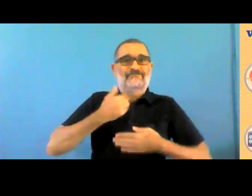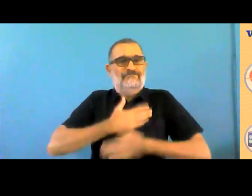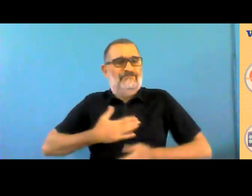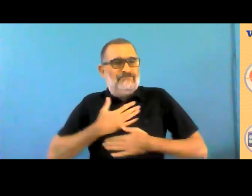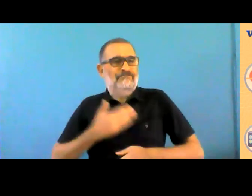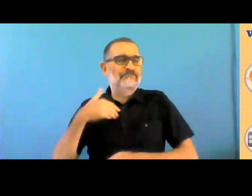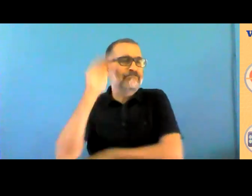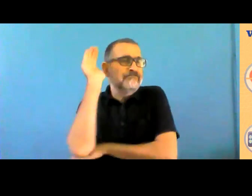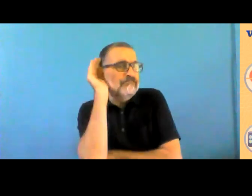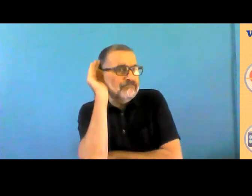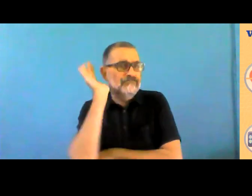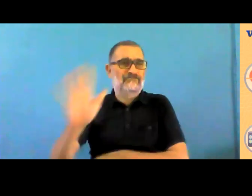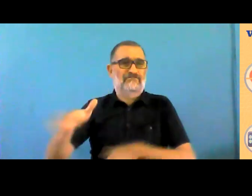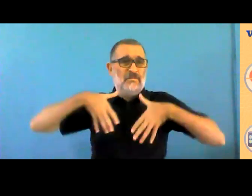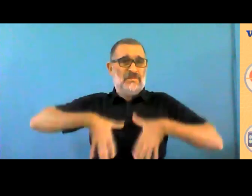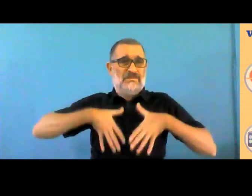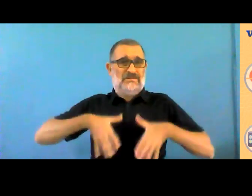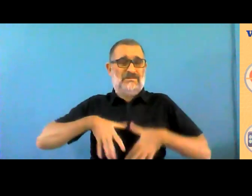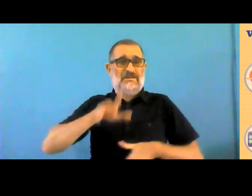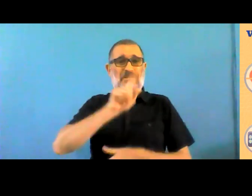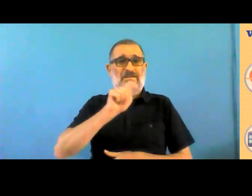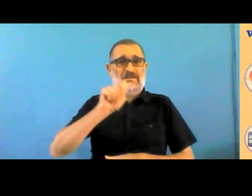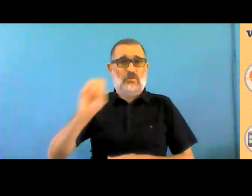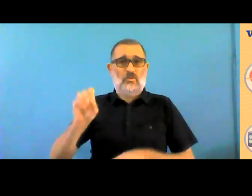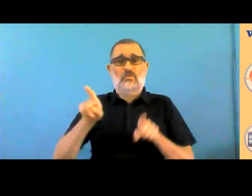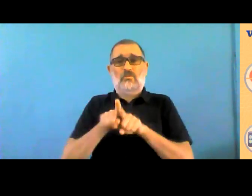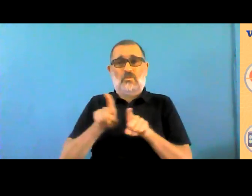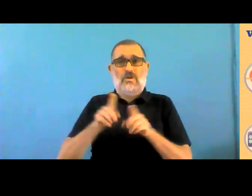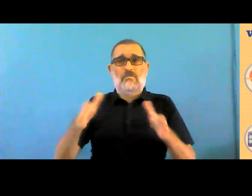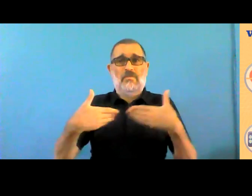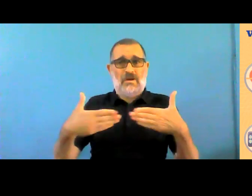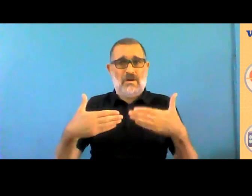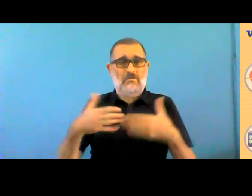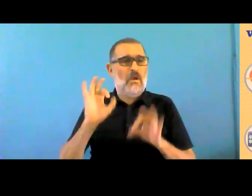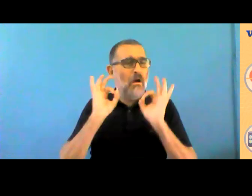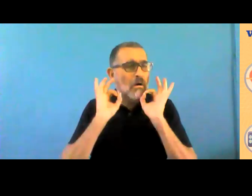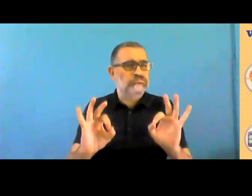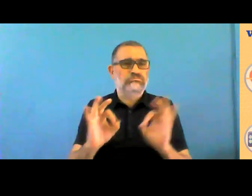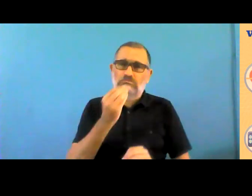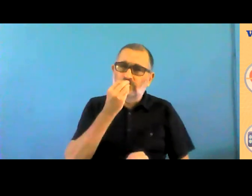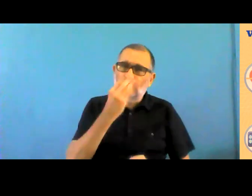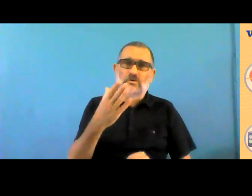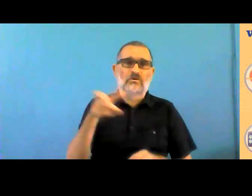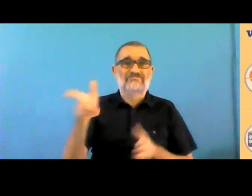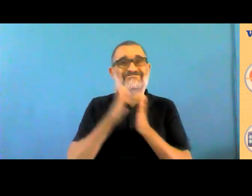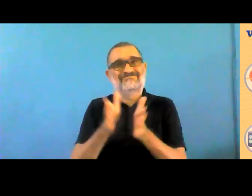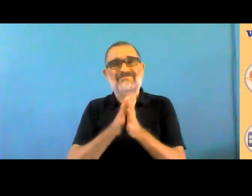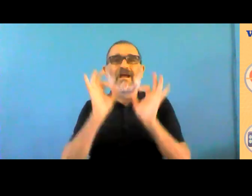realized that i wanted to speak in spanish so my apologies to translators and interpreters i'm going to switch language